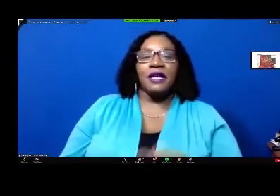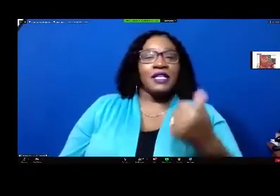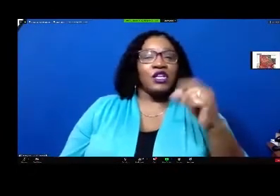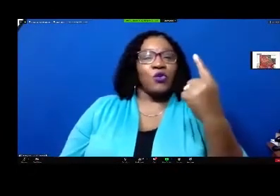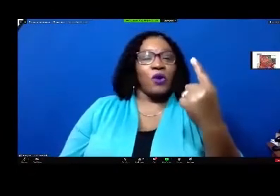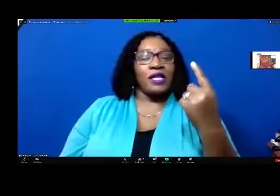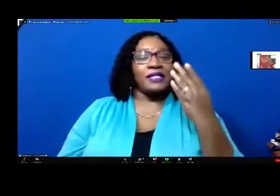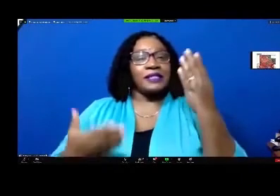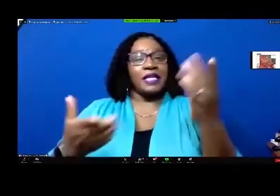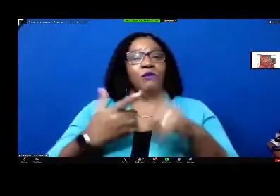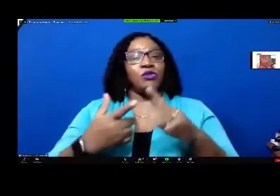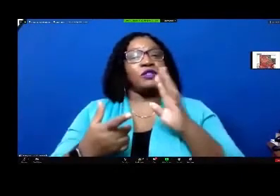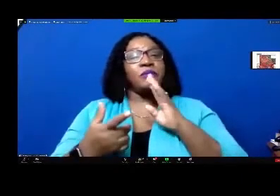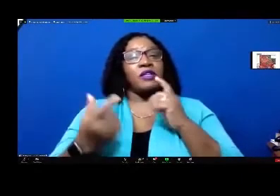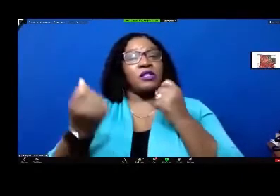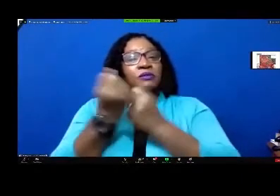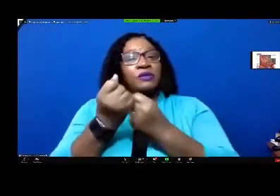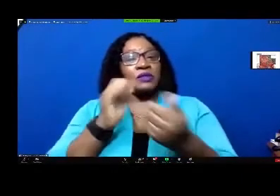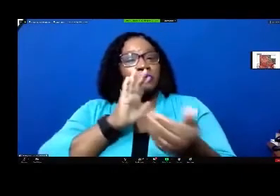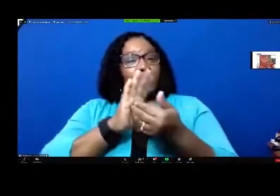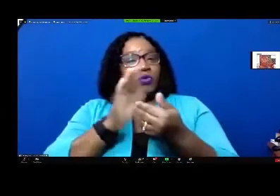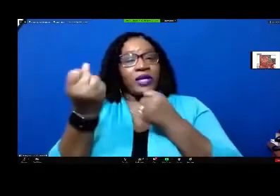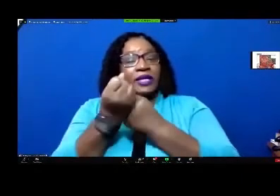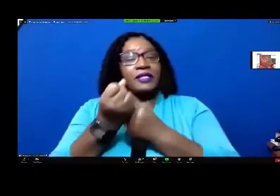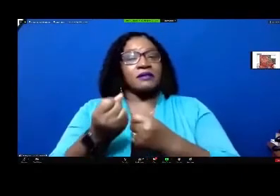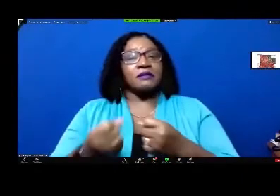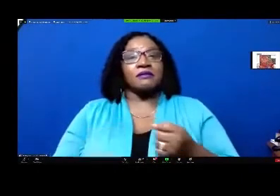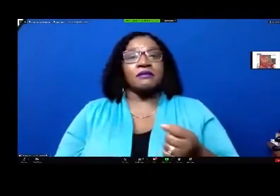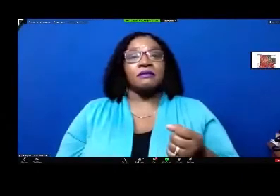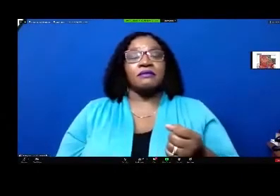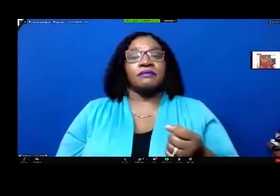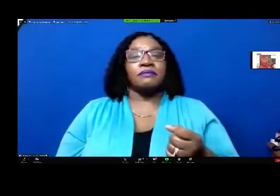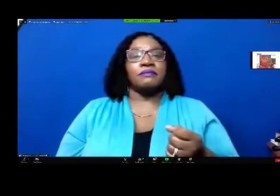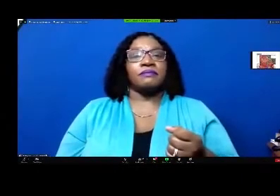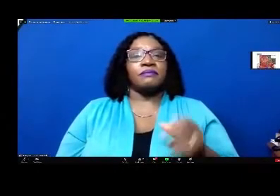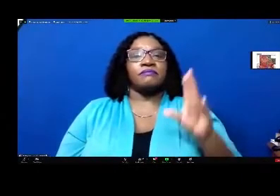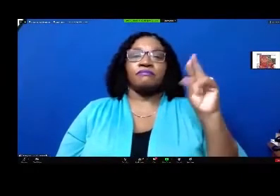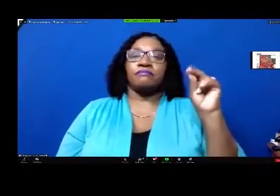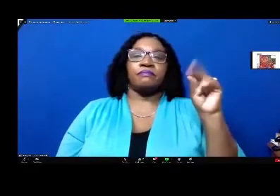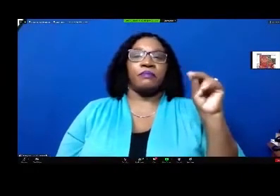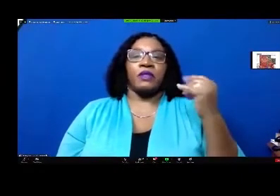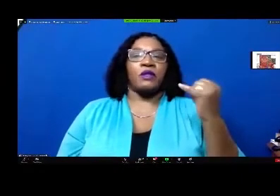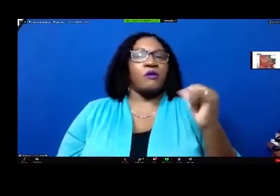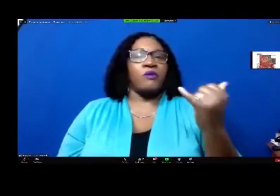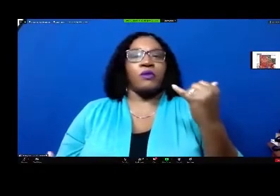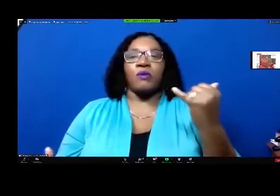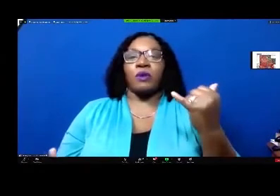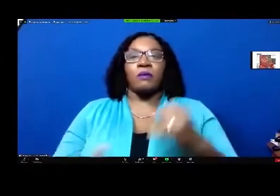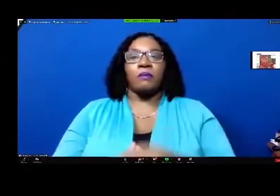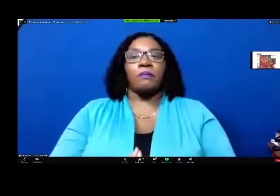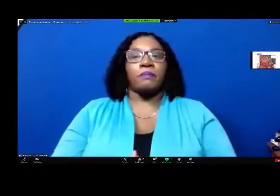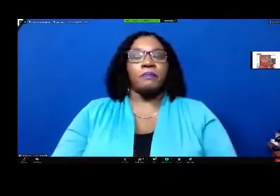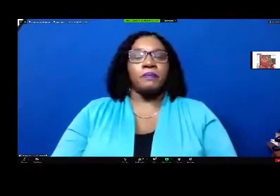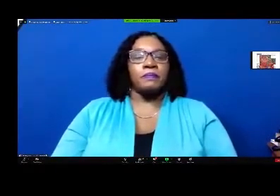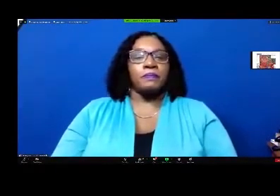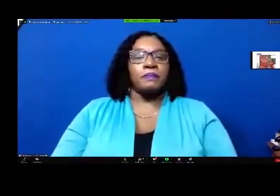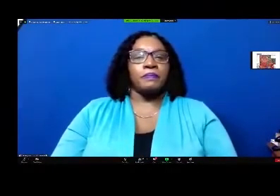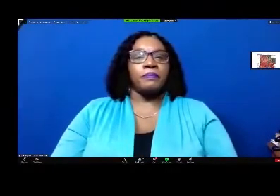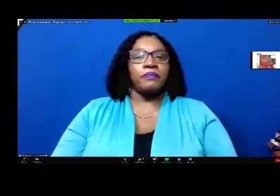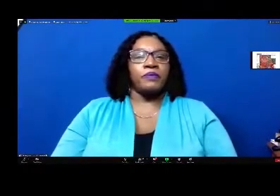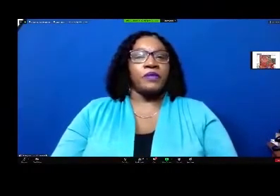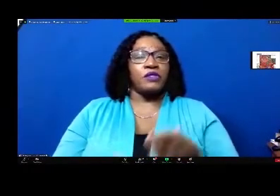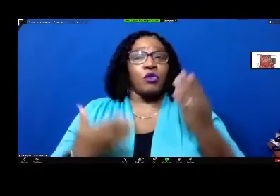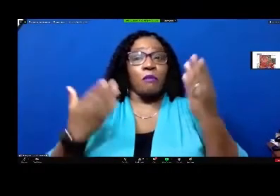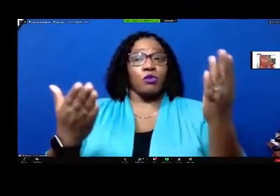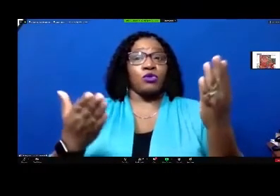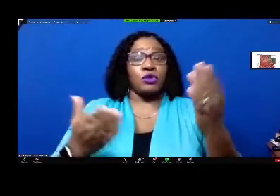anyone who signed up to speak in favor of or against this matter madam clerk no sir not at this time all right is there a